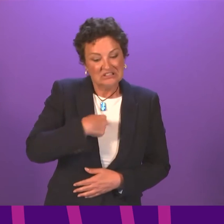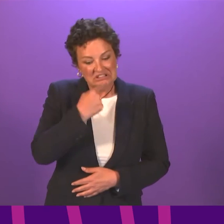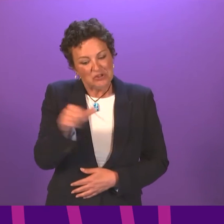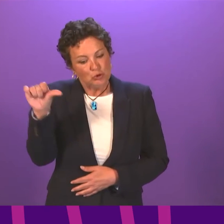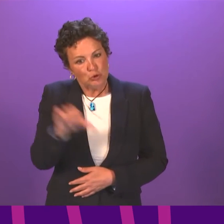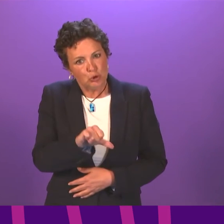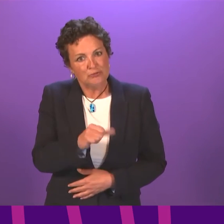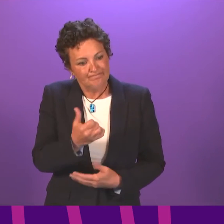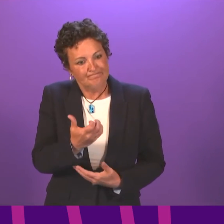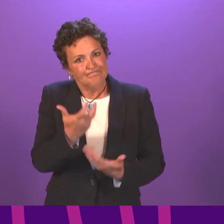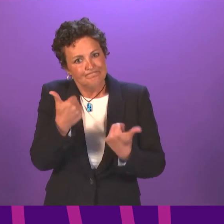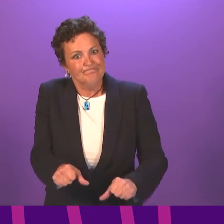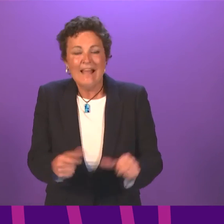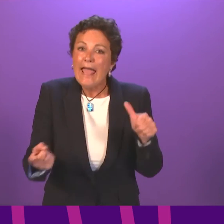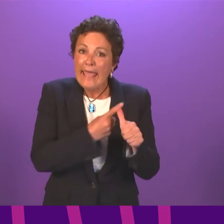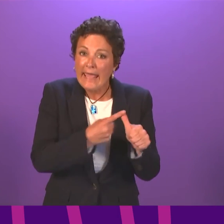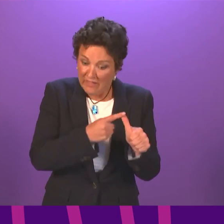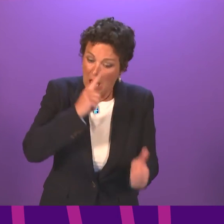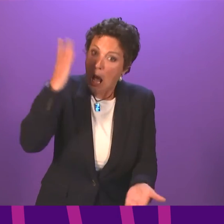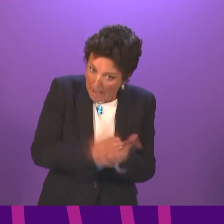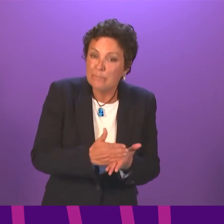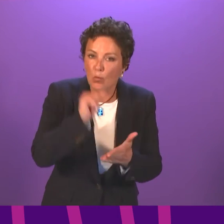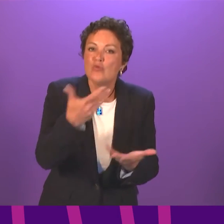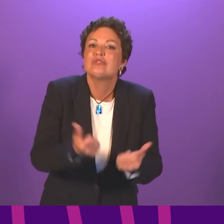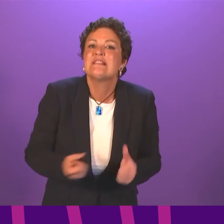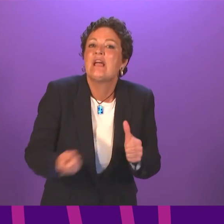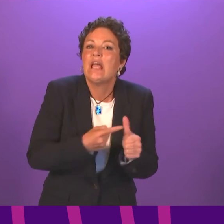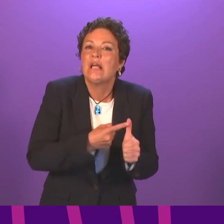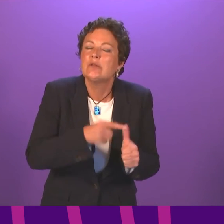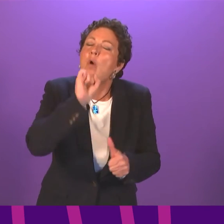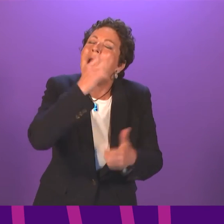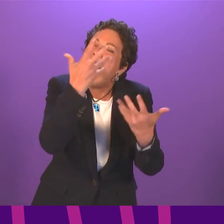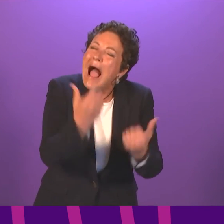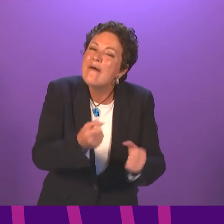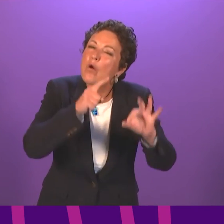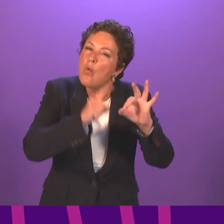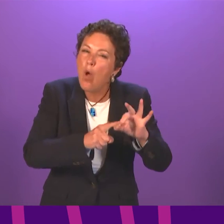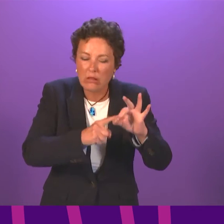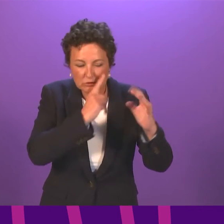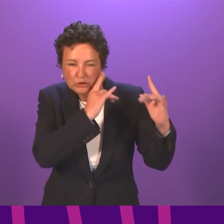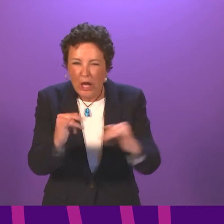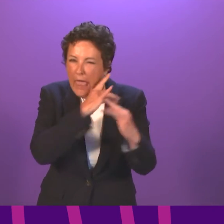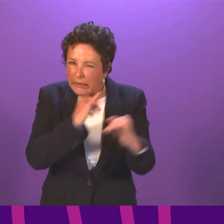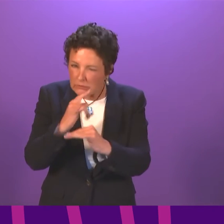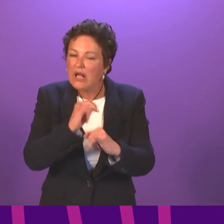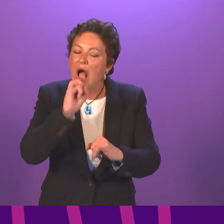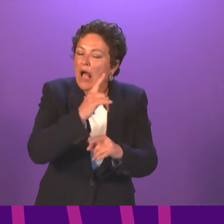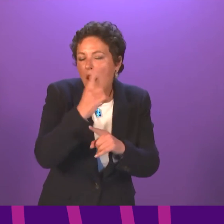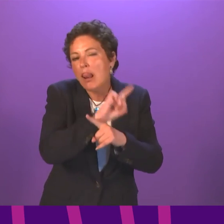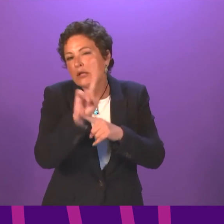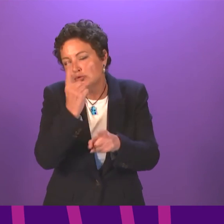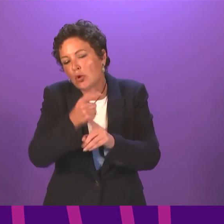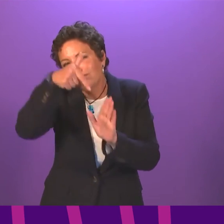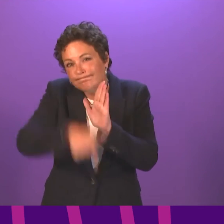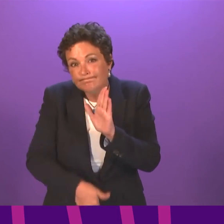assurance processes in place and we may come on to discuss them in more detail. But neither the SQE nor Education Scotland are